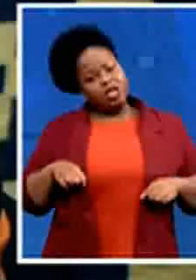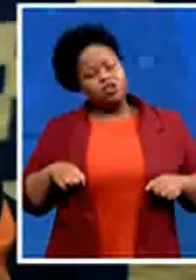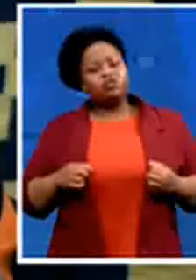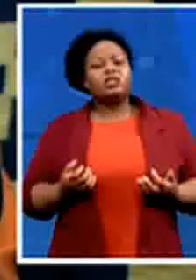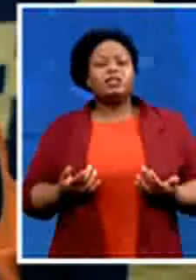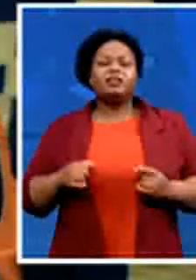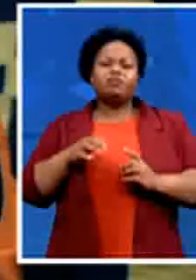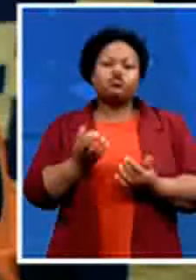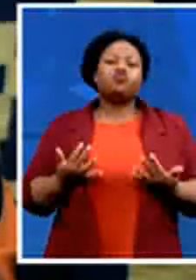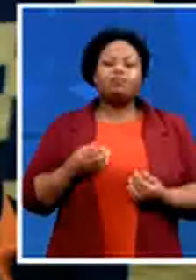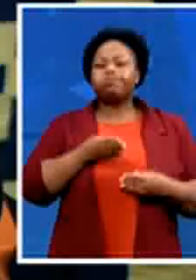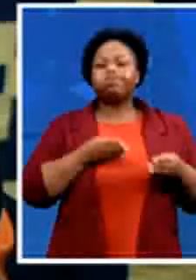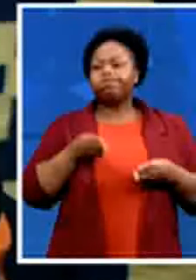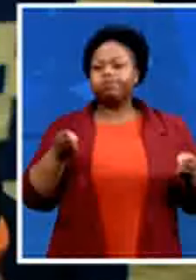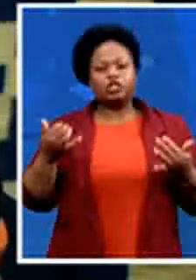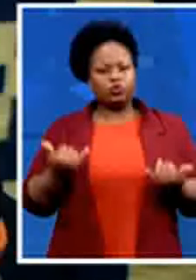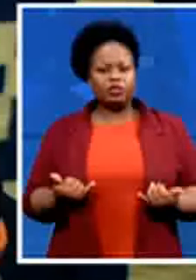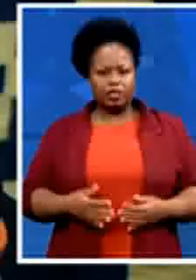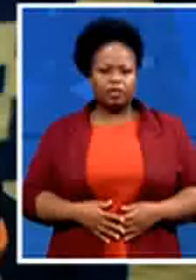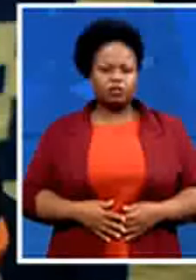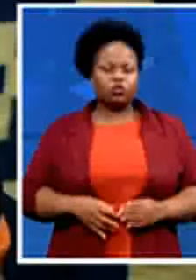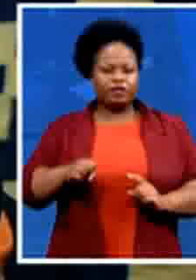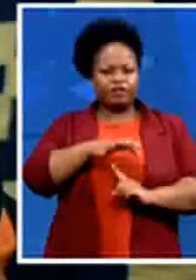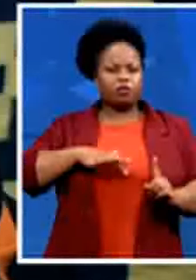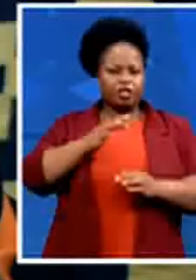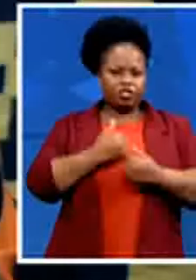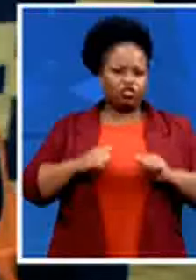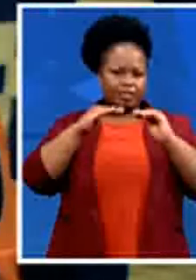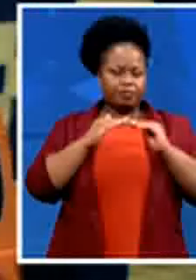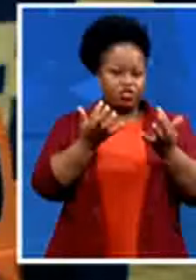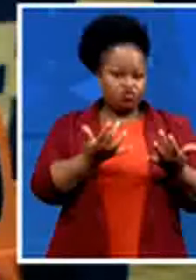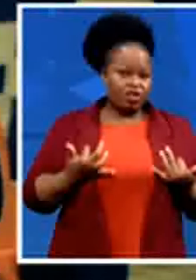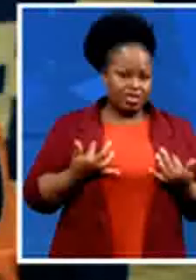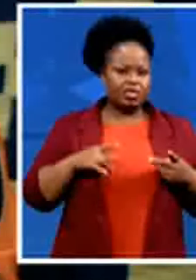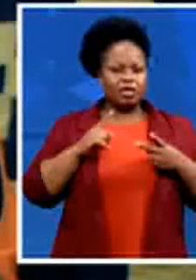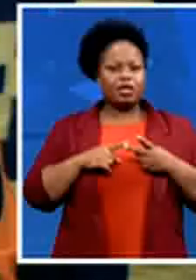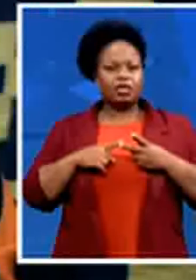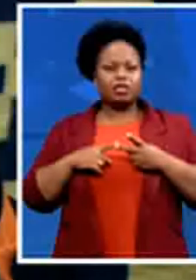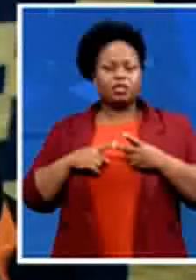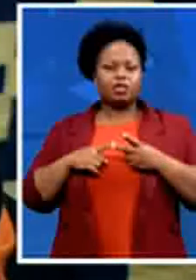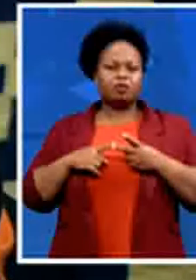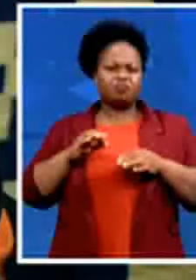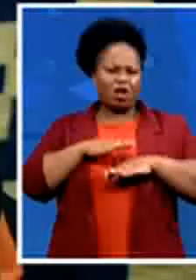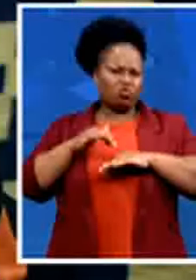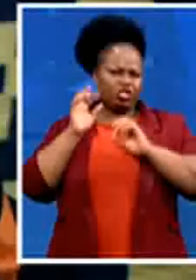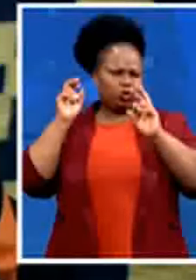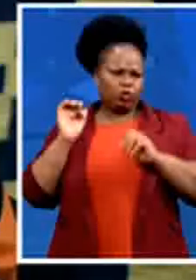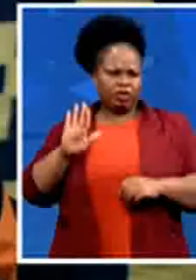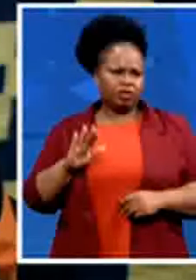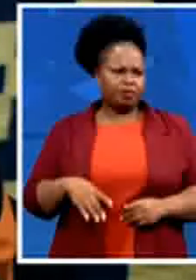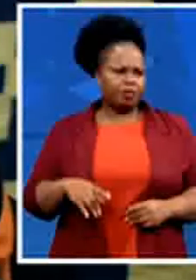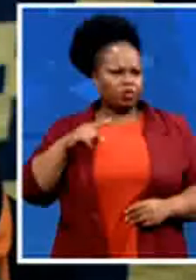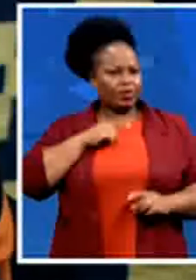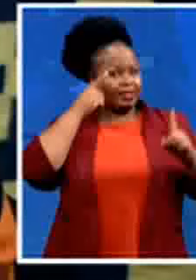environmental justice pertain to green and brown issues and it is achieved by putting